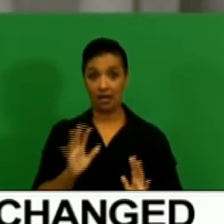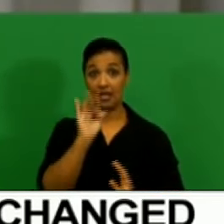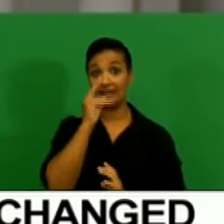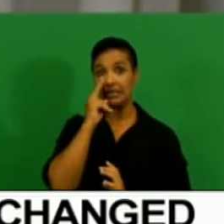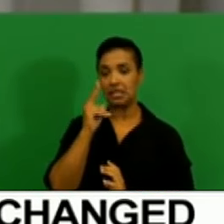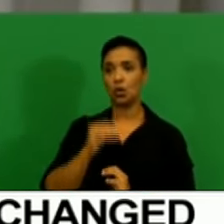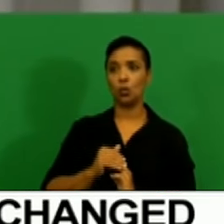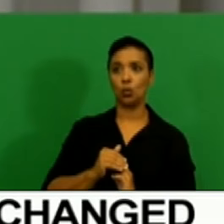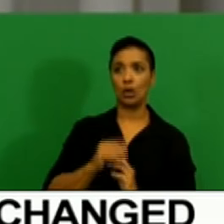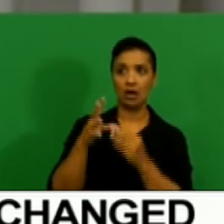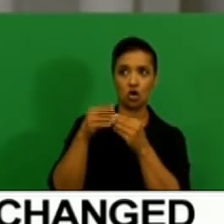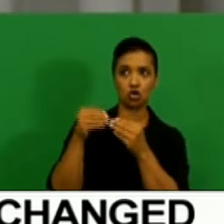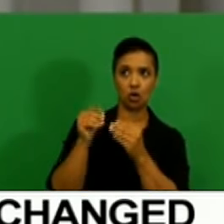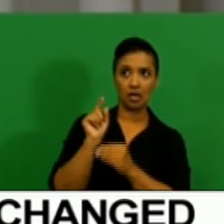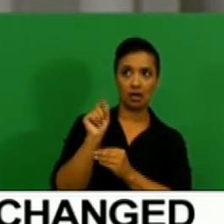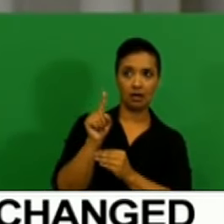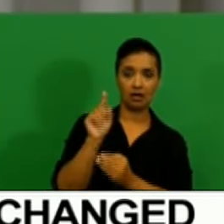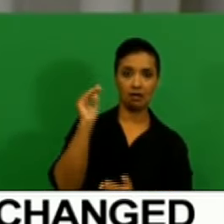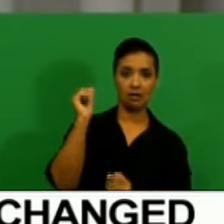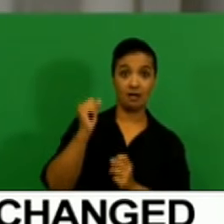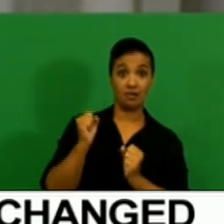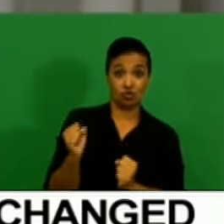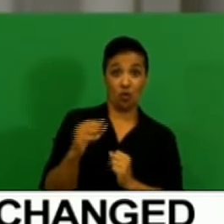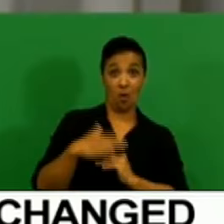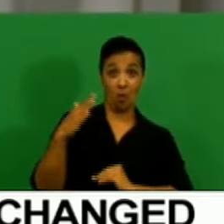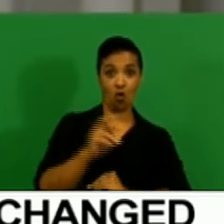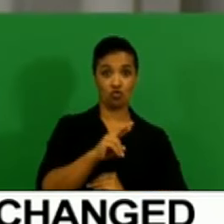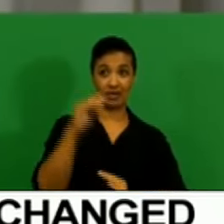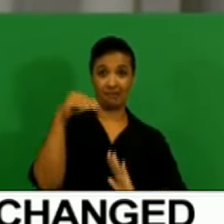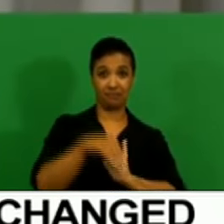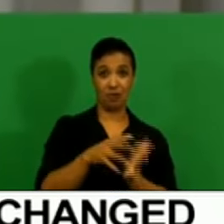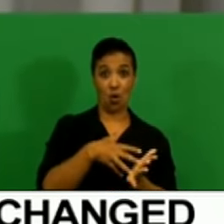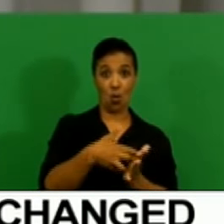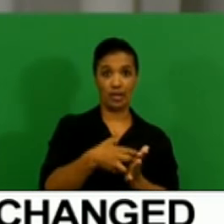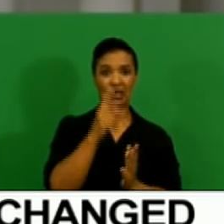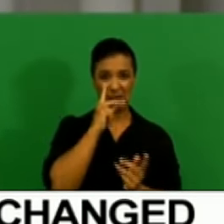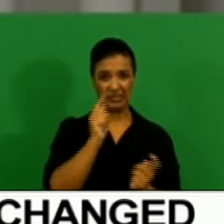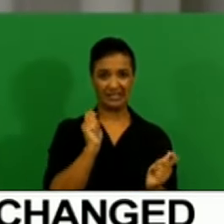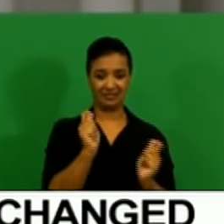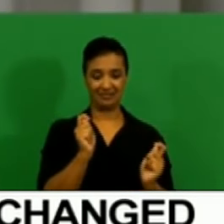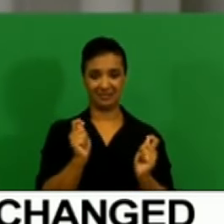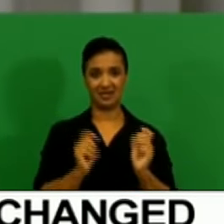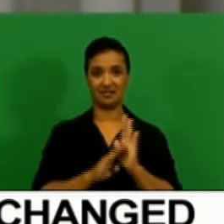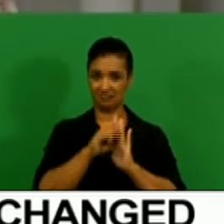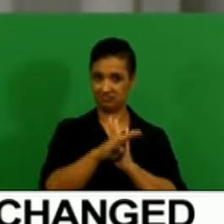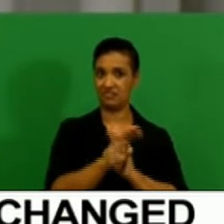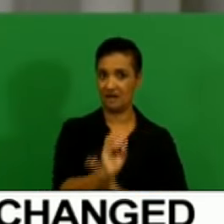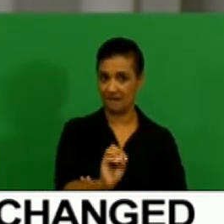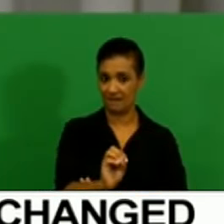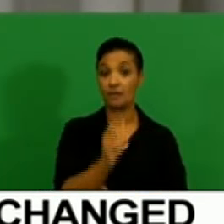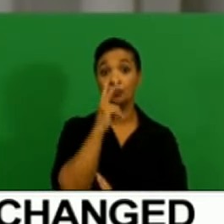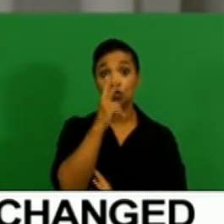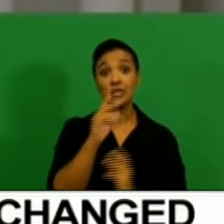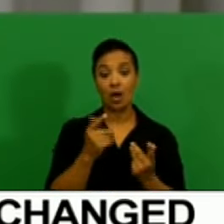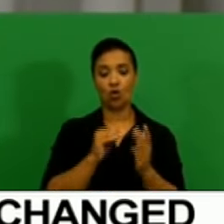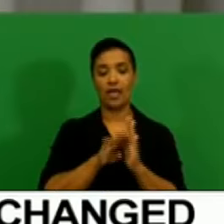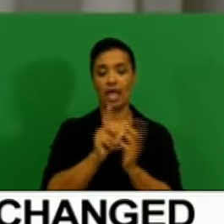imbalances imbalances emerging both, either internally or externally, you see an adjustment that comes through the exchange